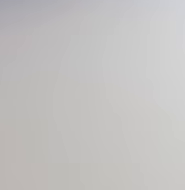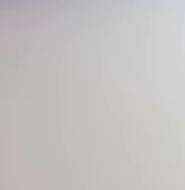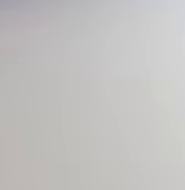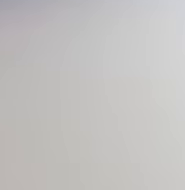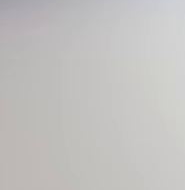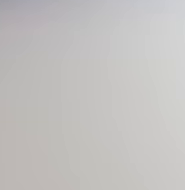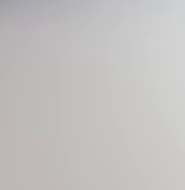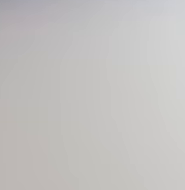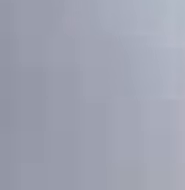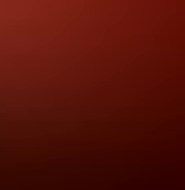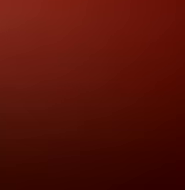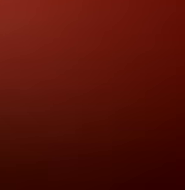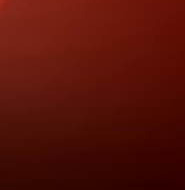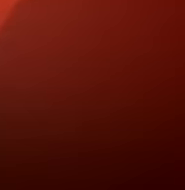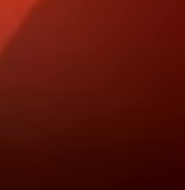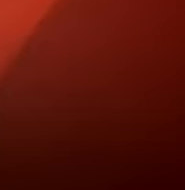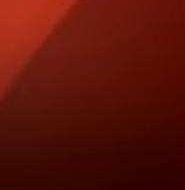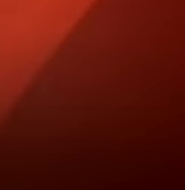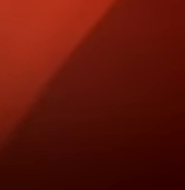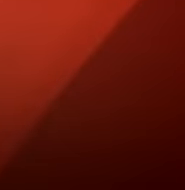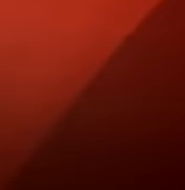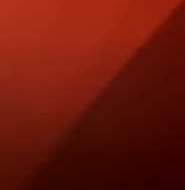Sunday at 7.30 p.m.